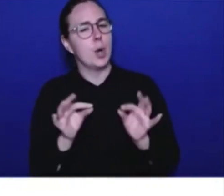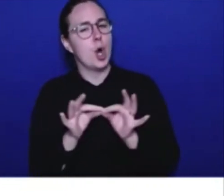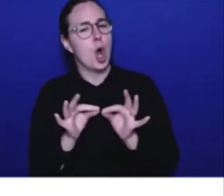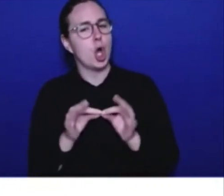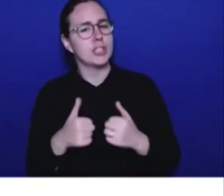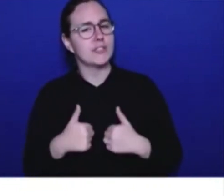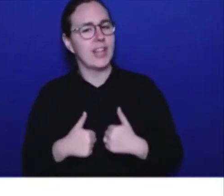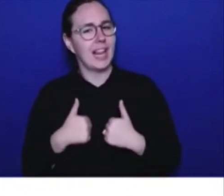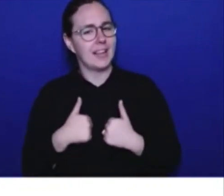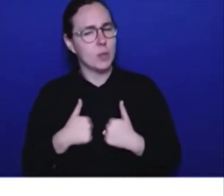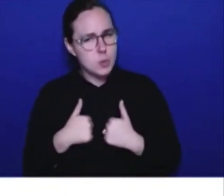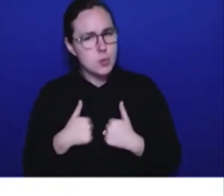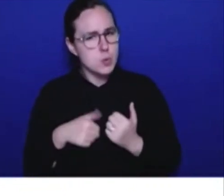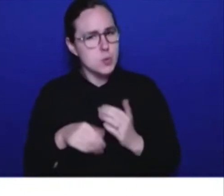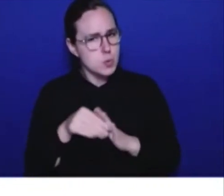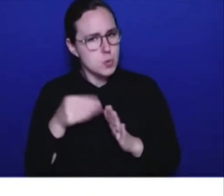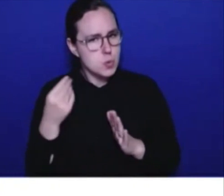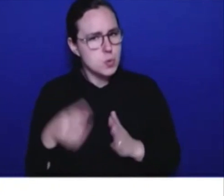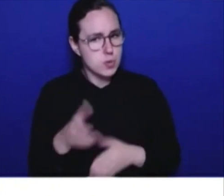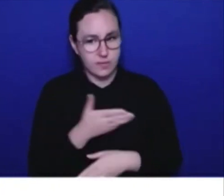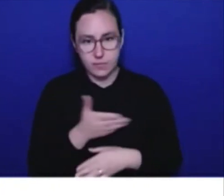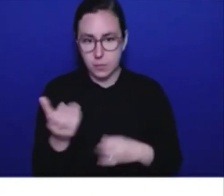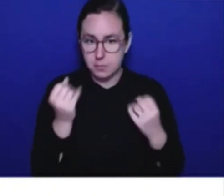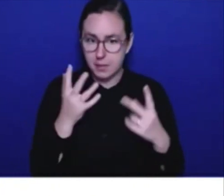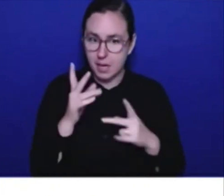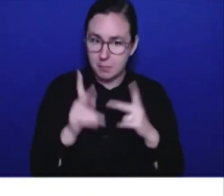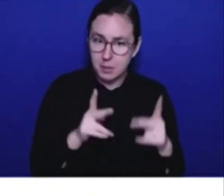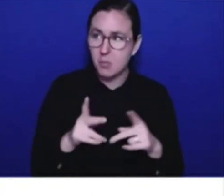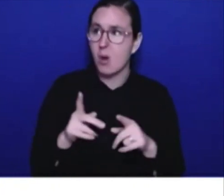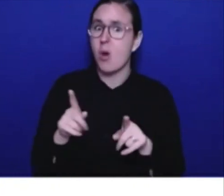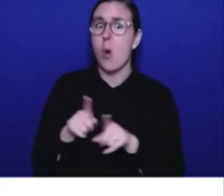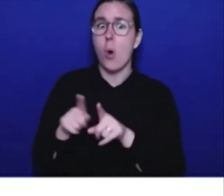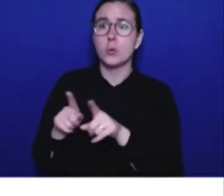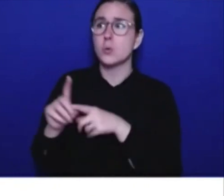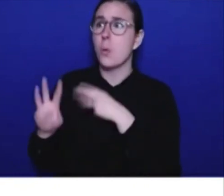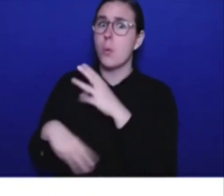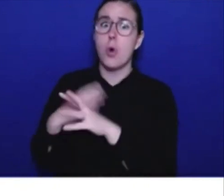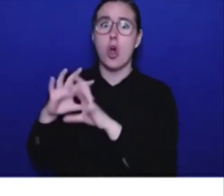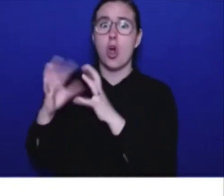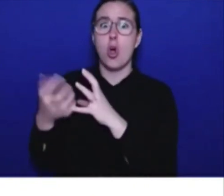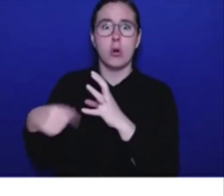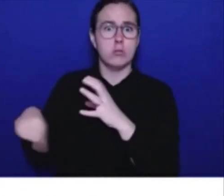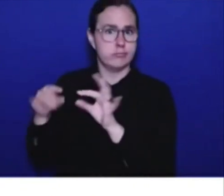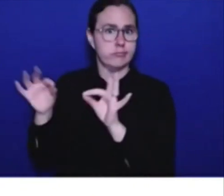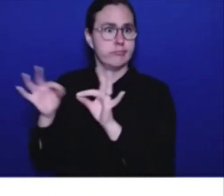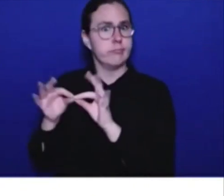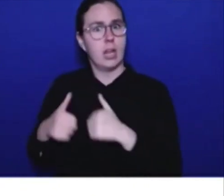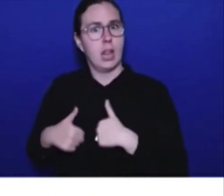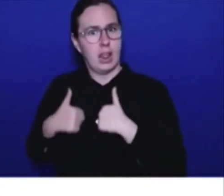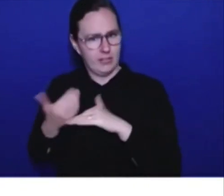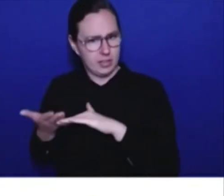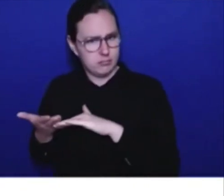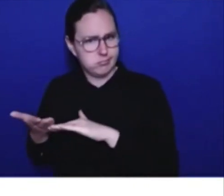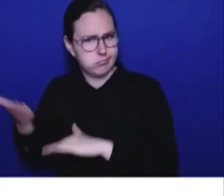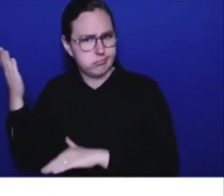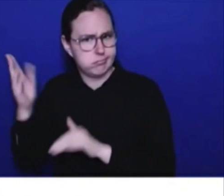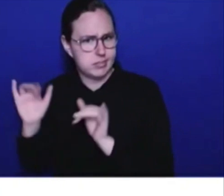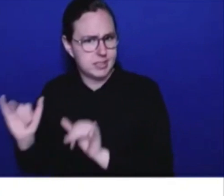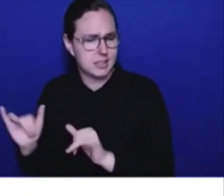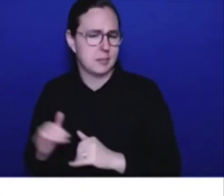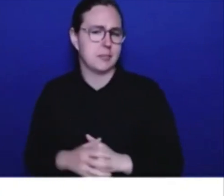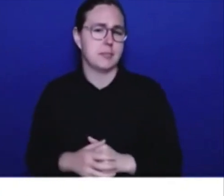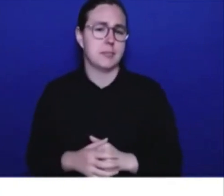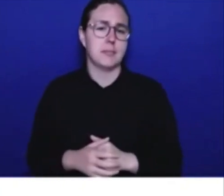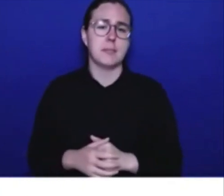is really making that more difficult. Over the last few months, I've been all across the province talking to people about issues that matter to them. And one of the key things they talk about is the